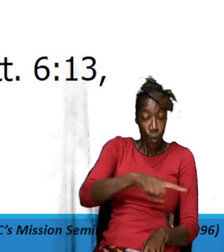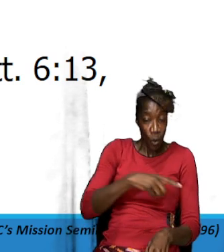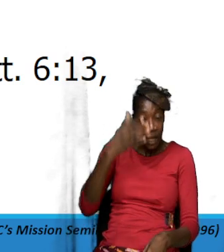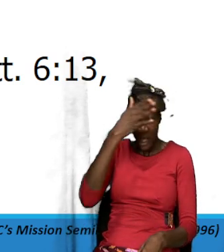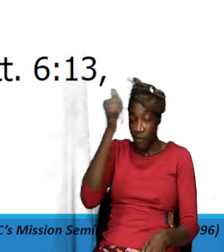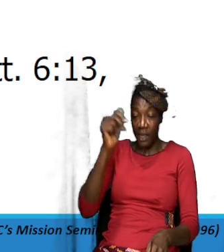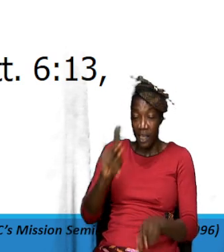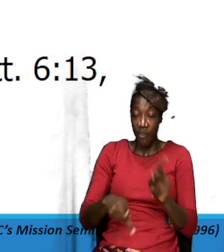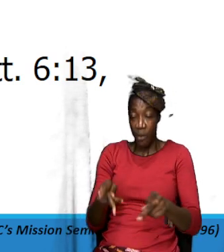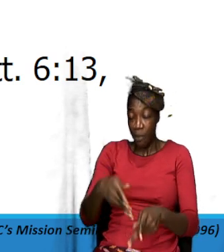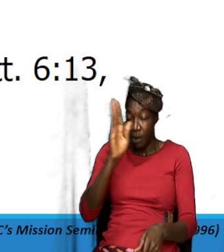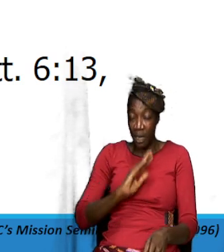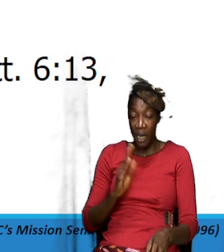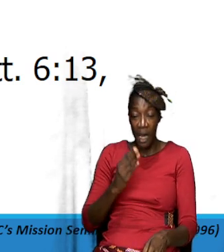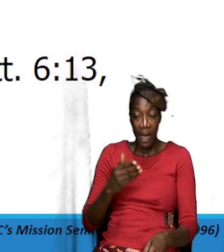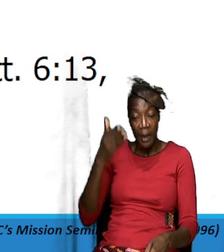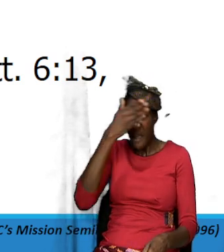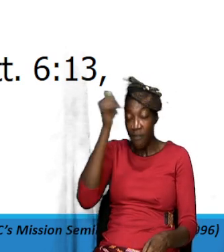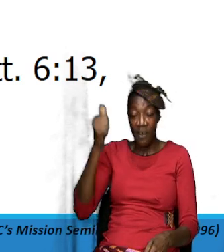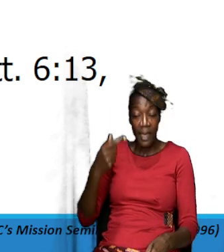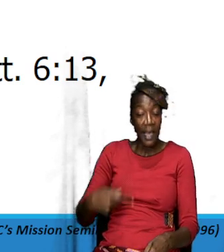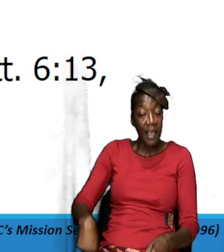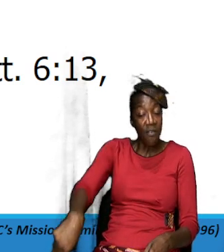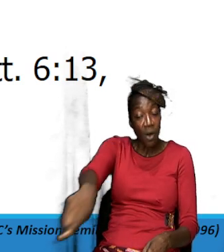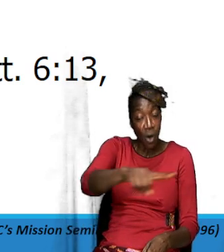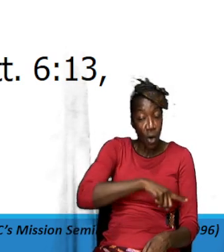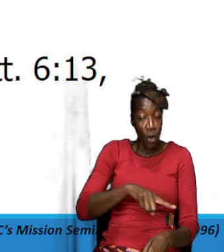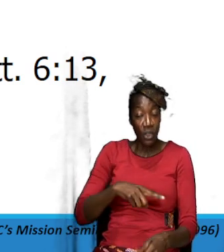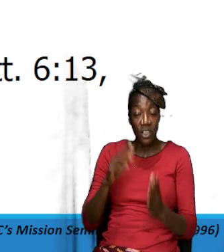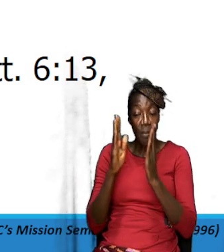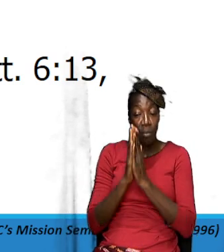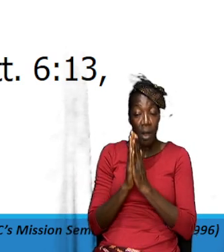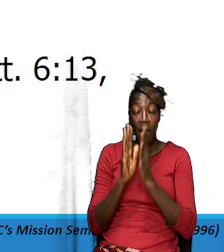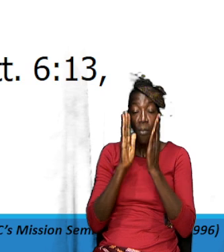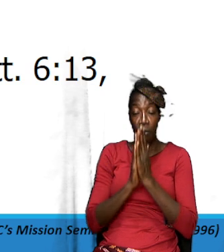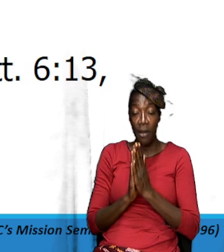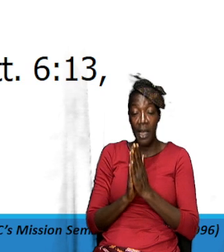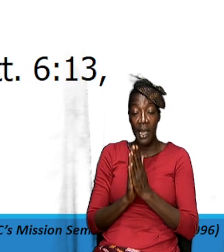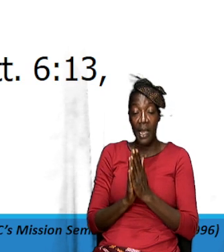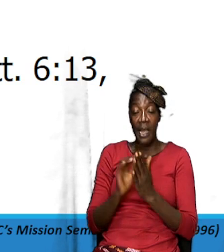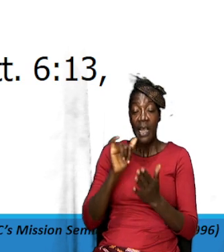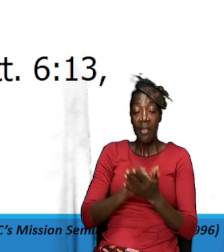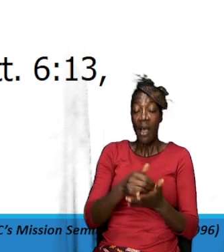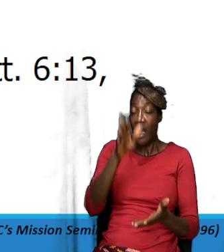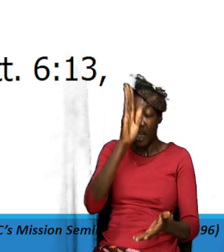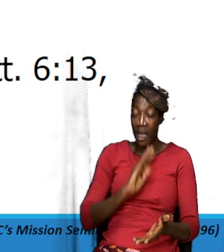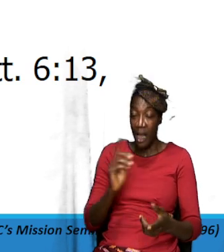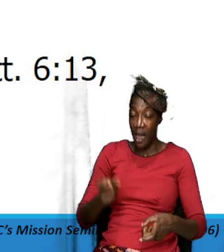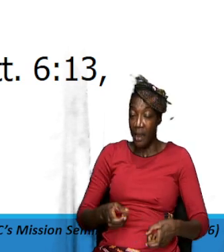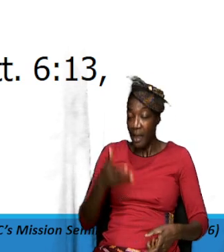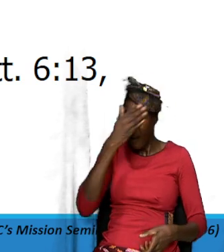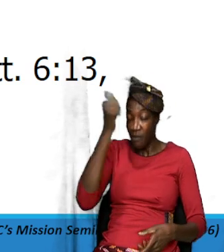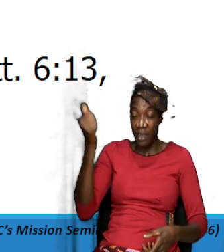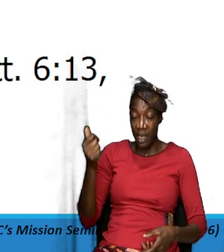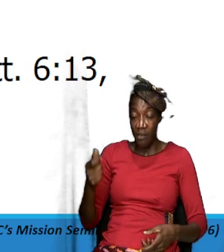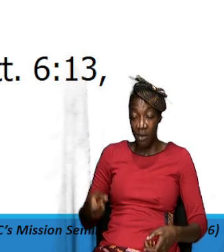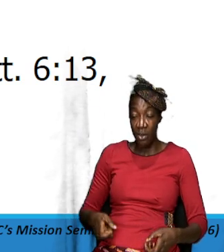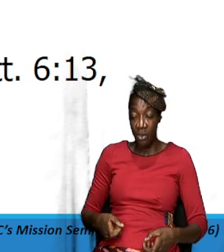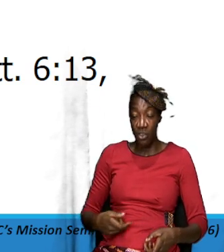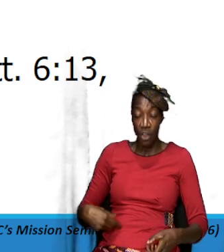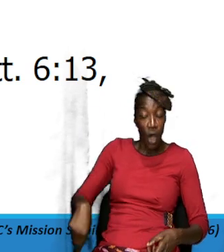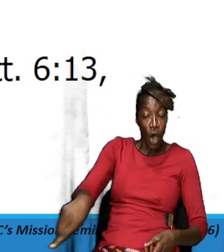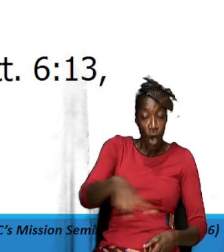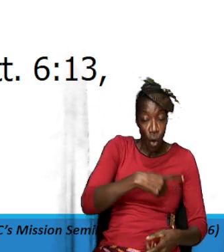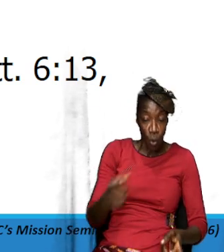God will forgive us and so in prayer we should pray that God forgive us our sins we can list them if we know